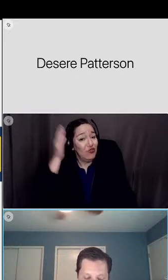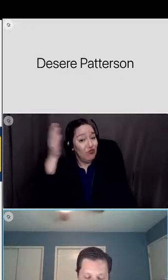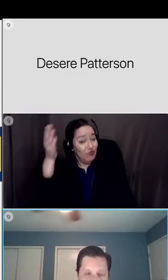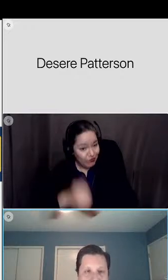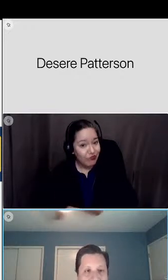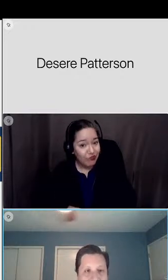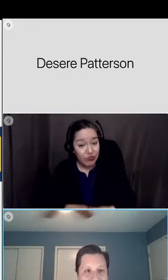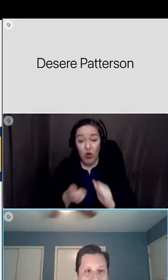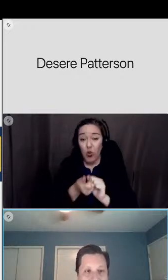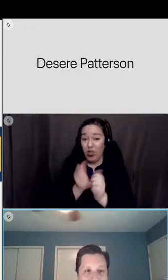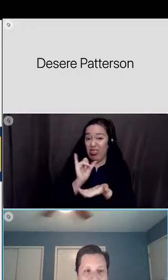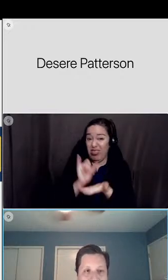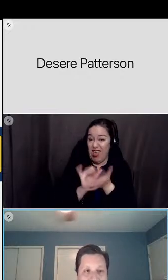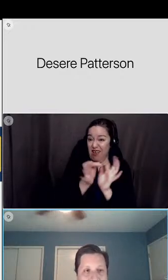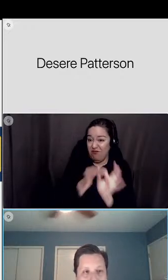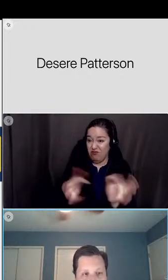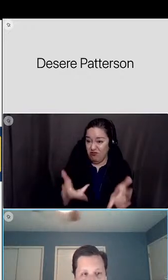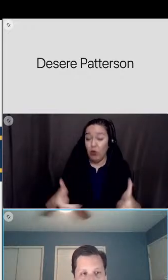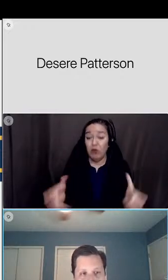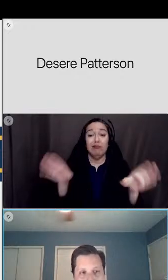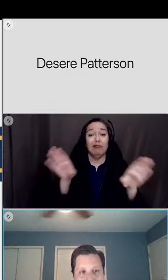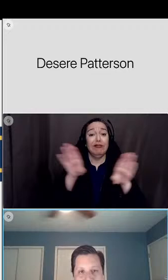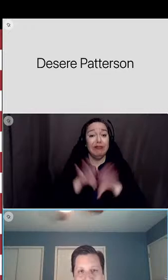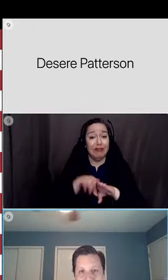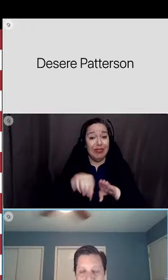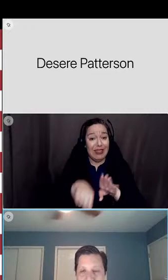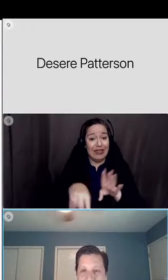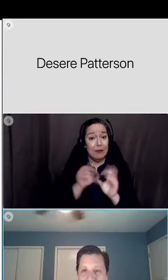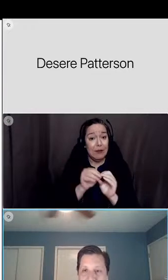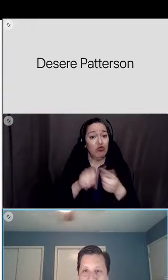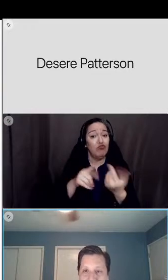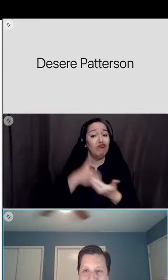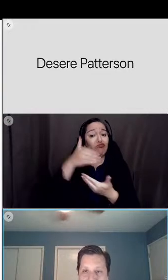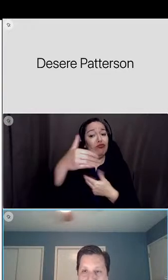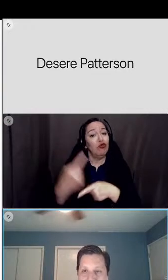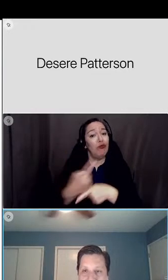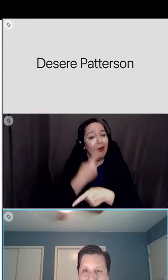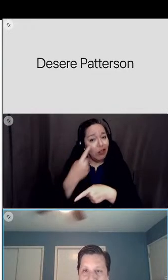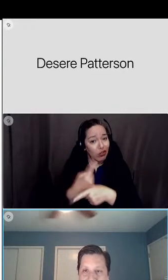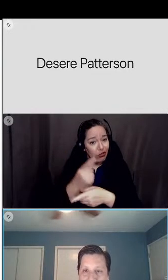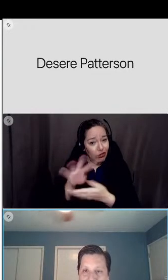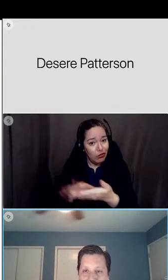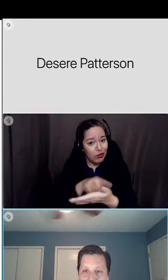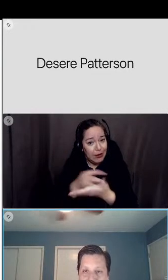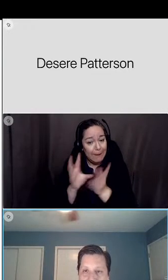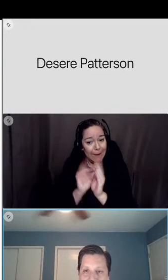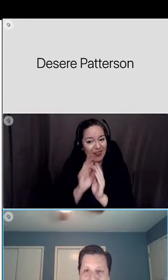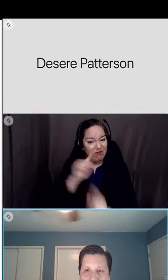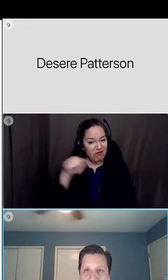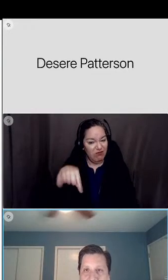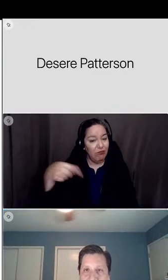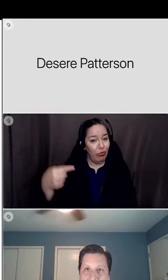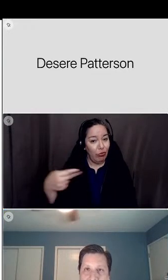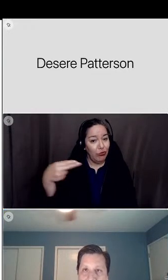ahead and adjourn tonight's meeting to our next regularly scheduled board meeting which is uh this thursday